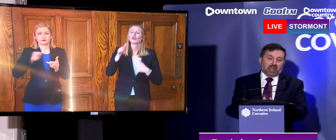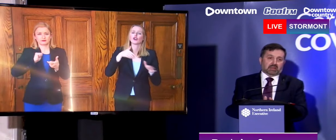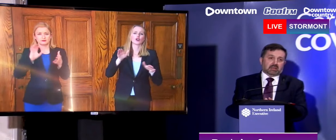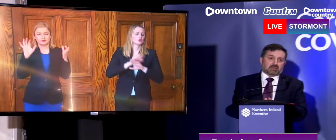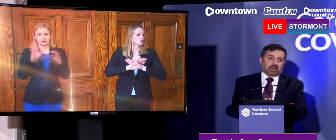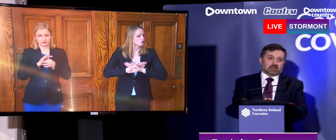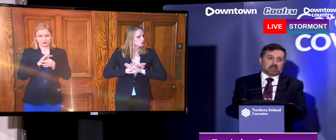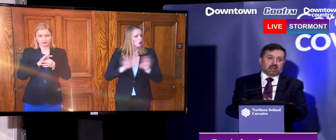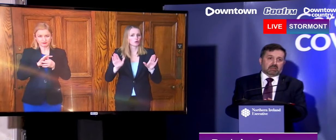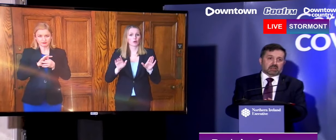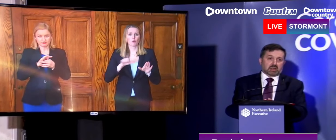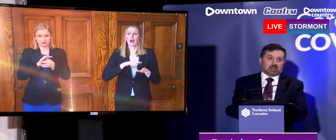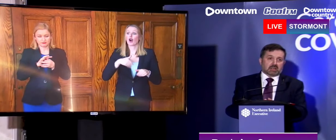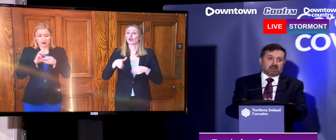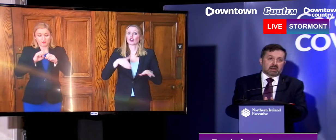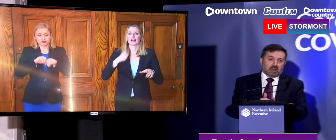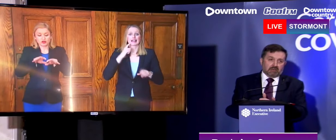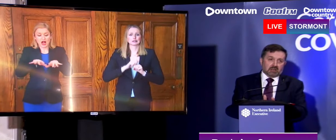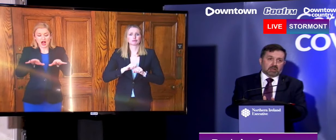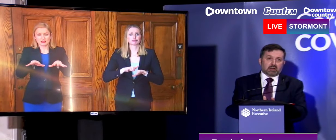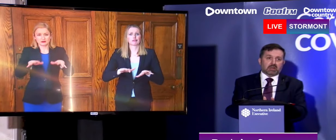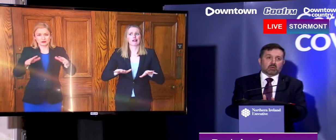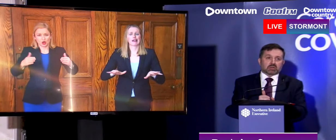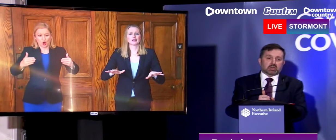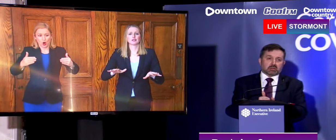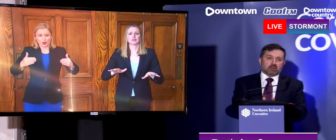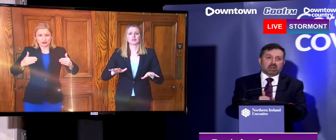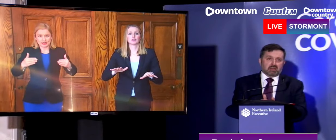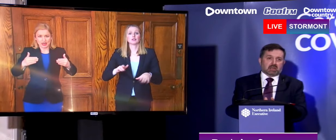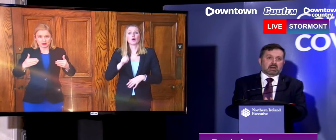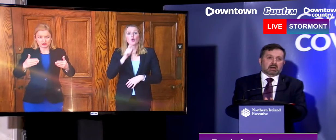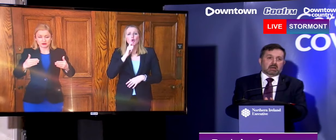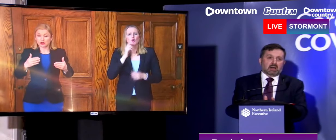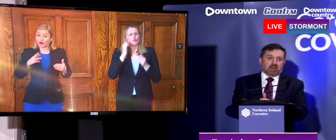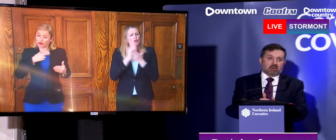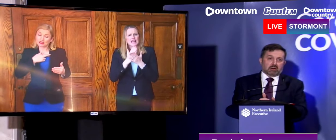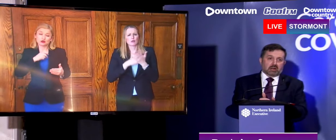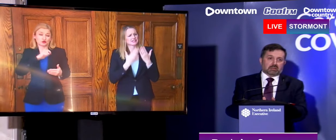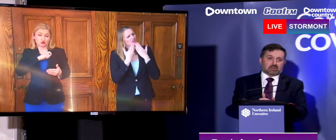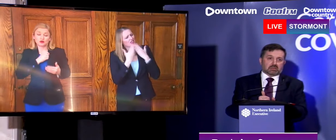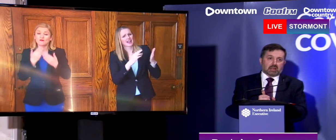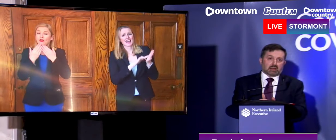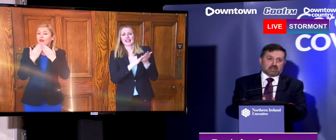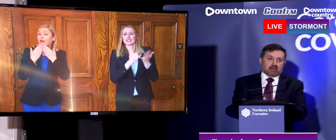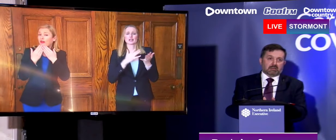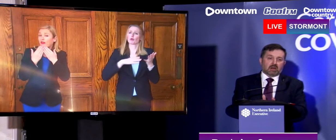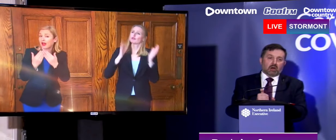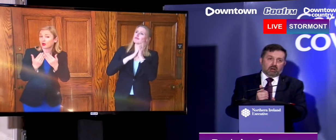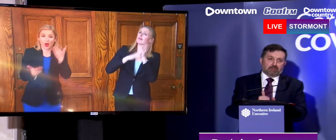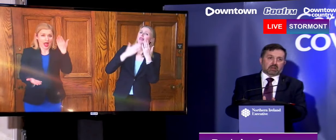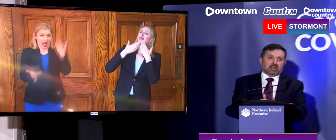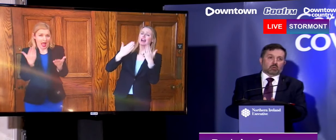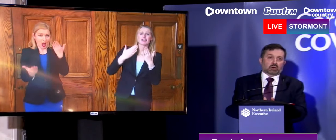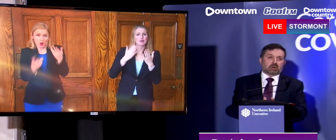spread that this virus can have at this minute in time. If anybody out there wants to truly thank a member of our health and social care staff